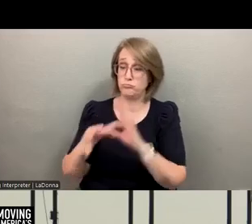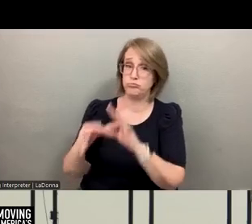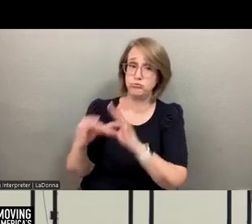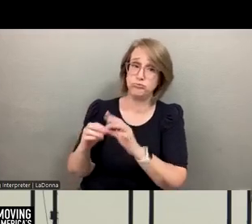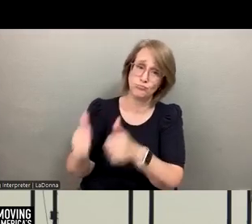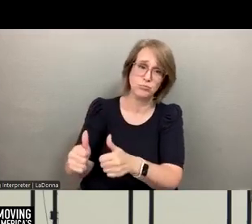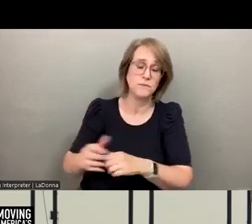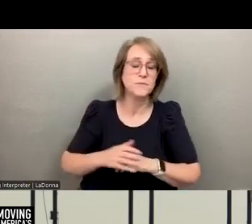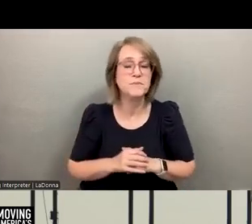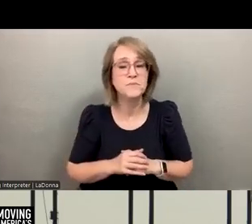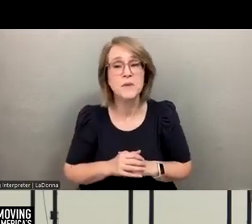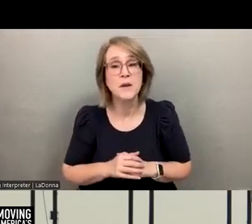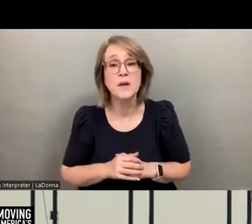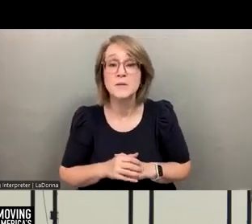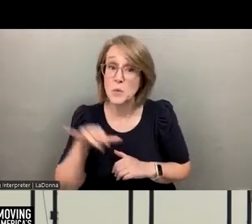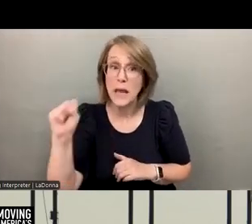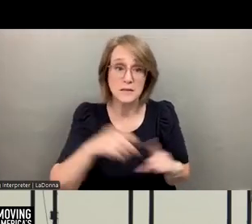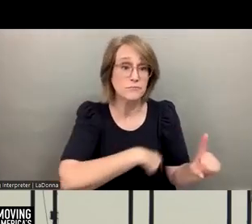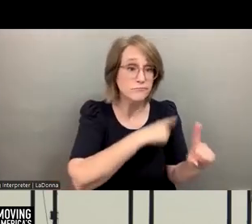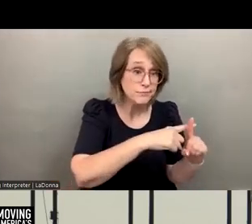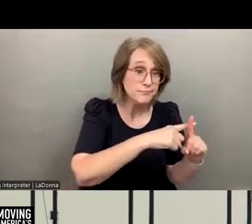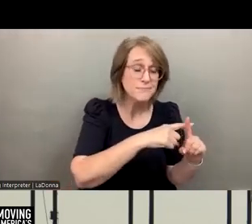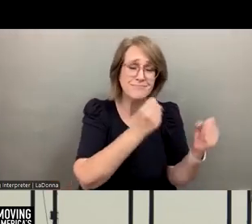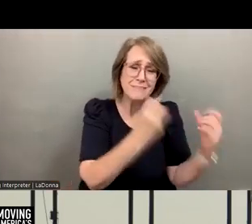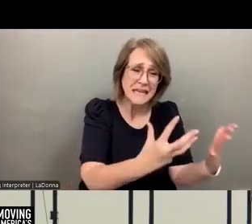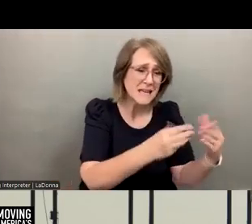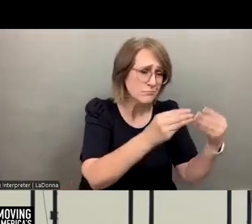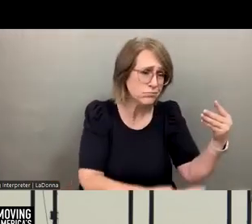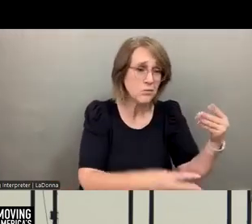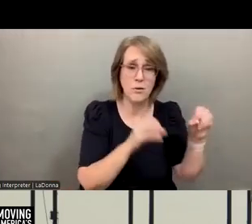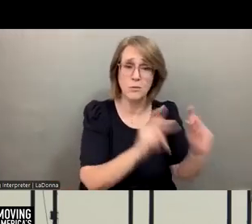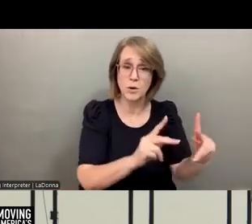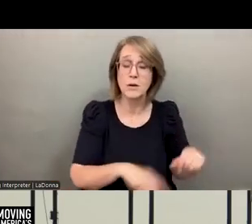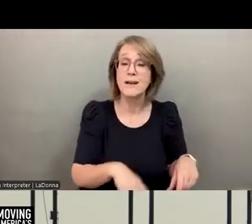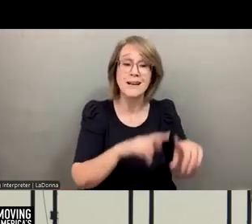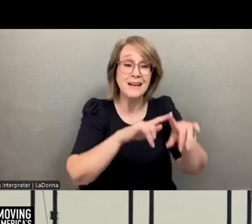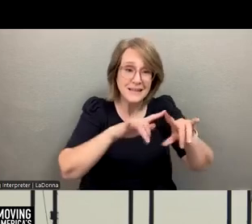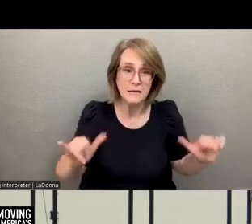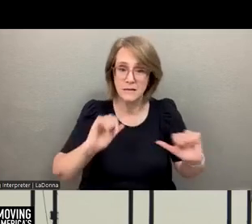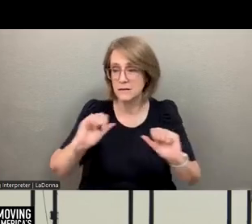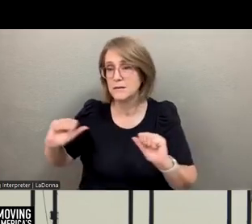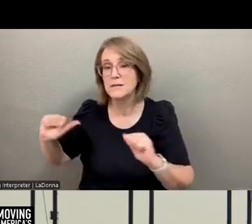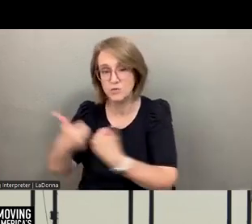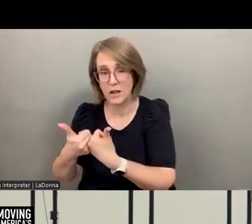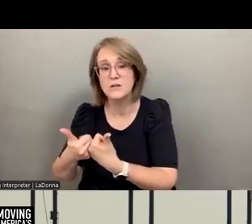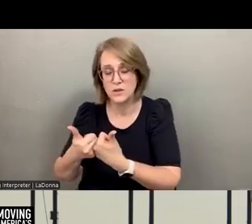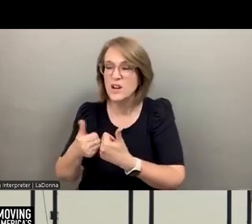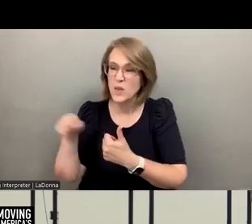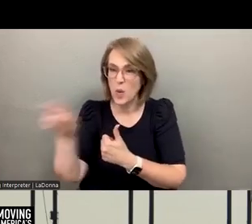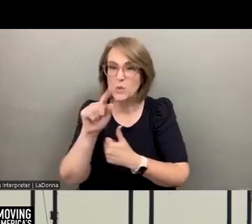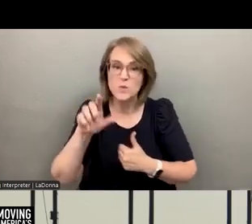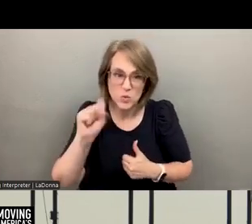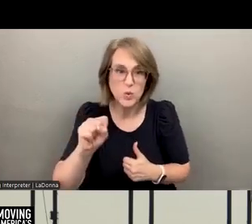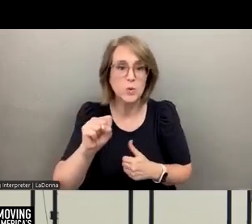So, while it offers, AI offers a lot of incredible opportunities to enhance peer support services by providing the tools